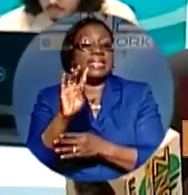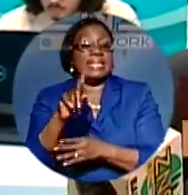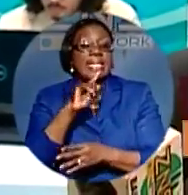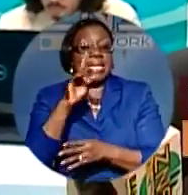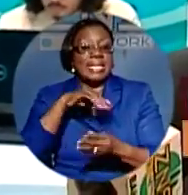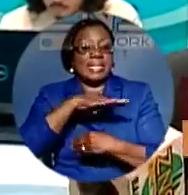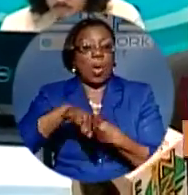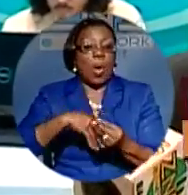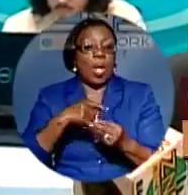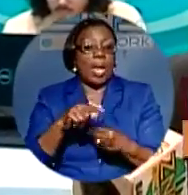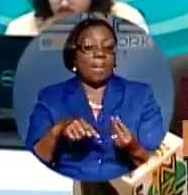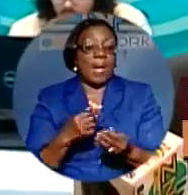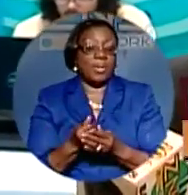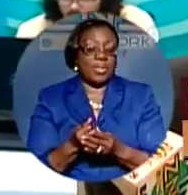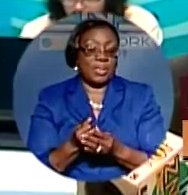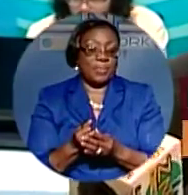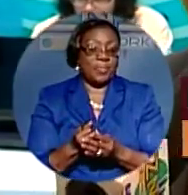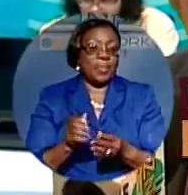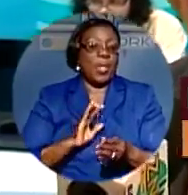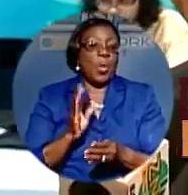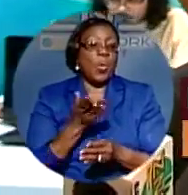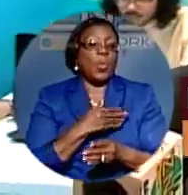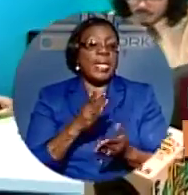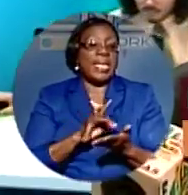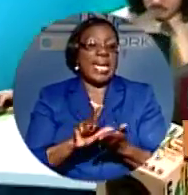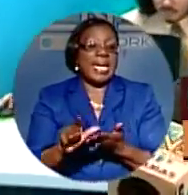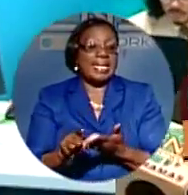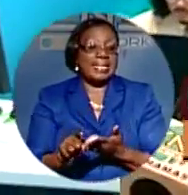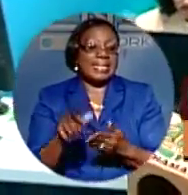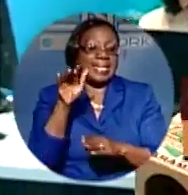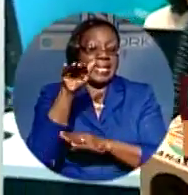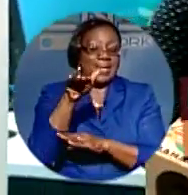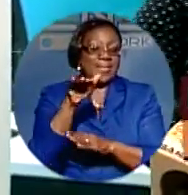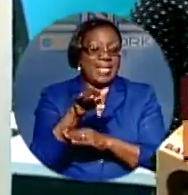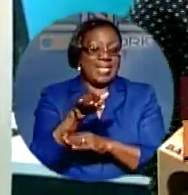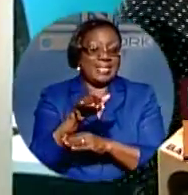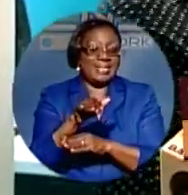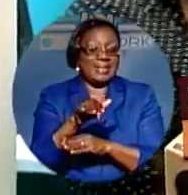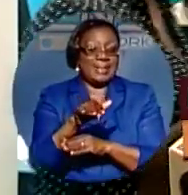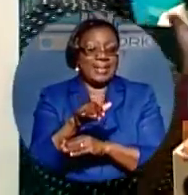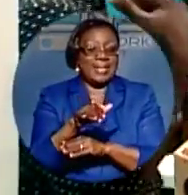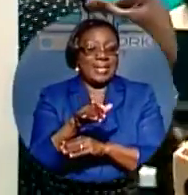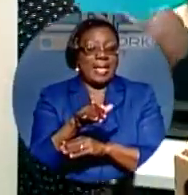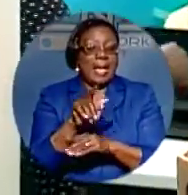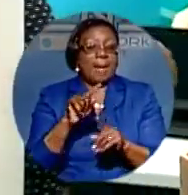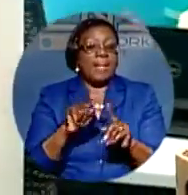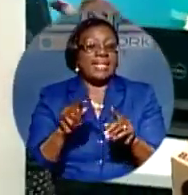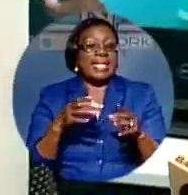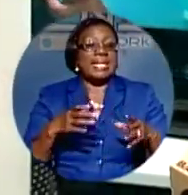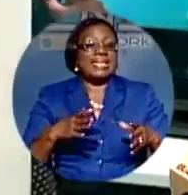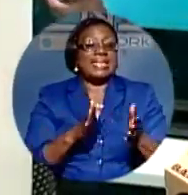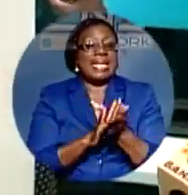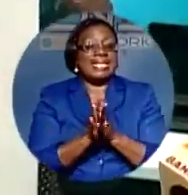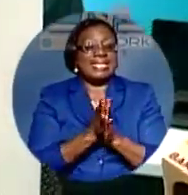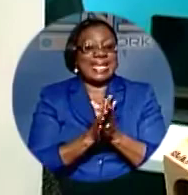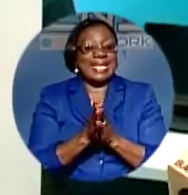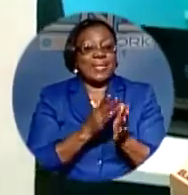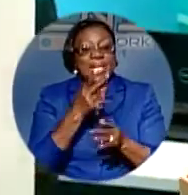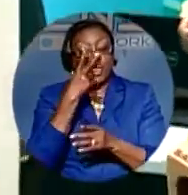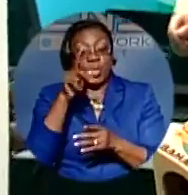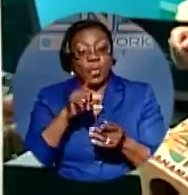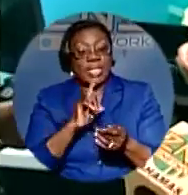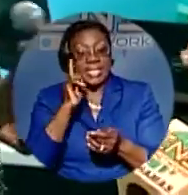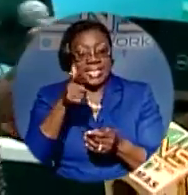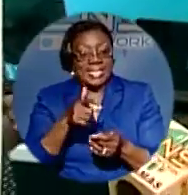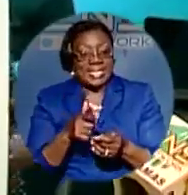eats up a lot of your hours and weekends and evenings. But it's exciting because you'll see the